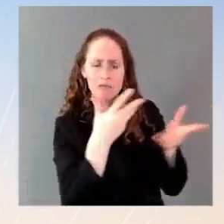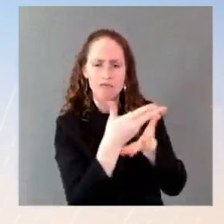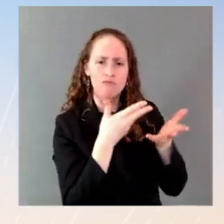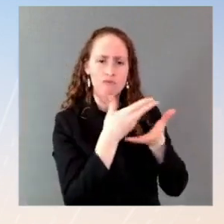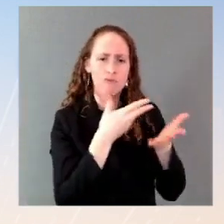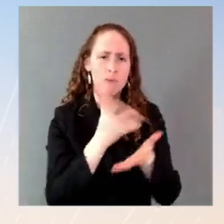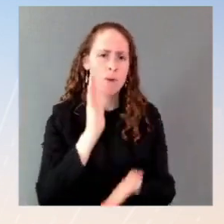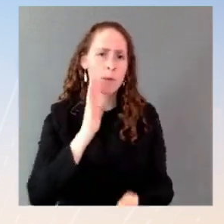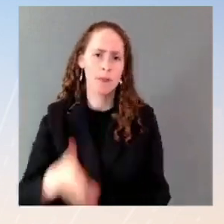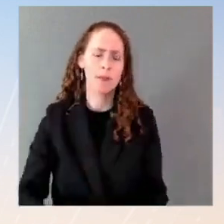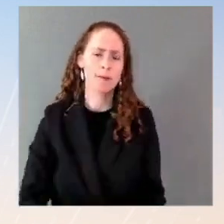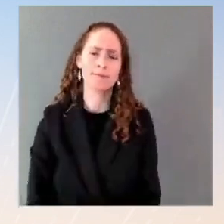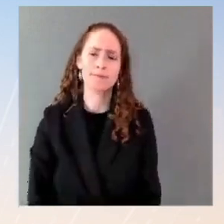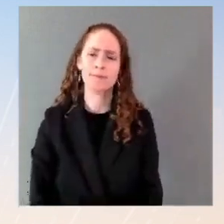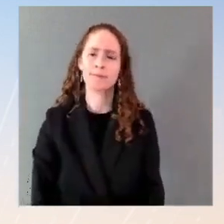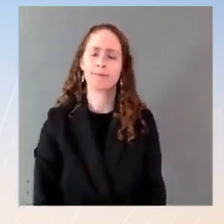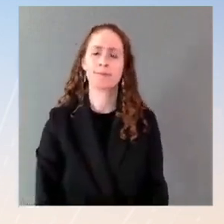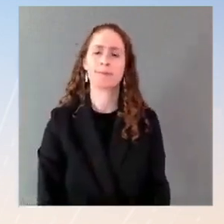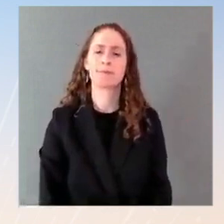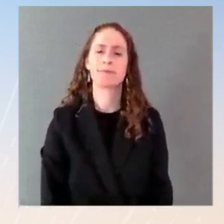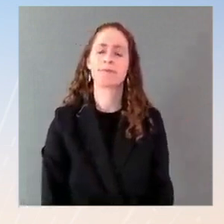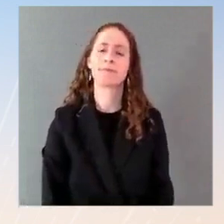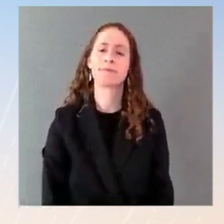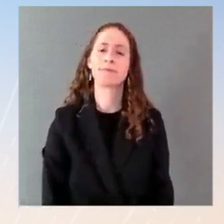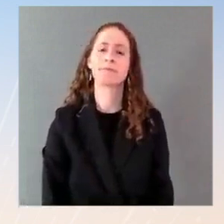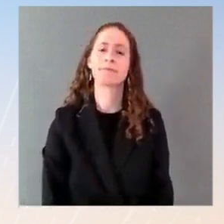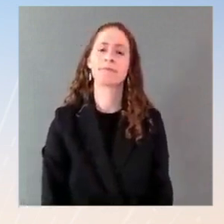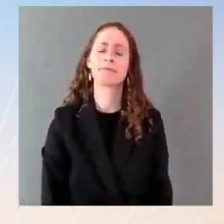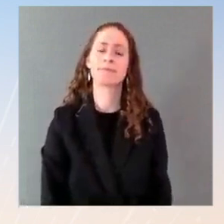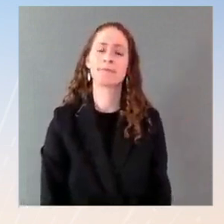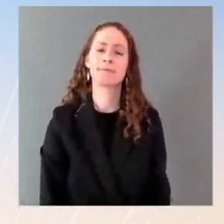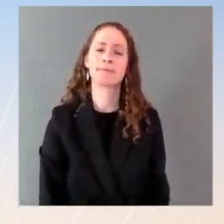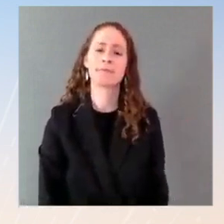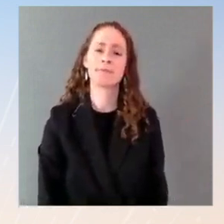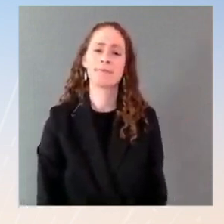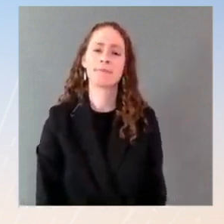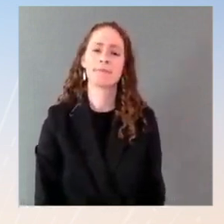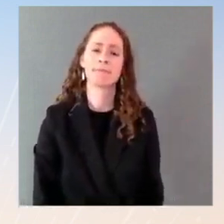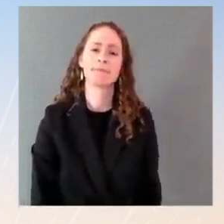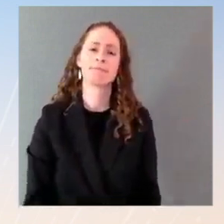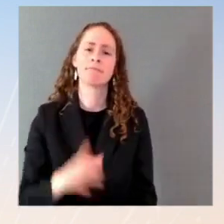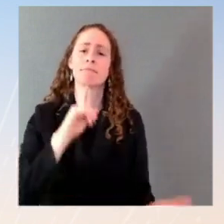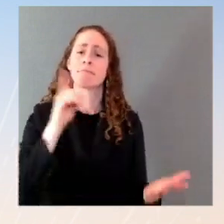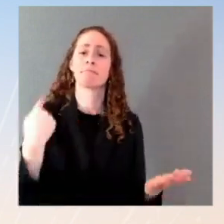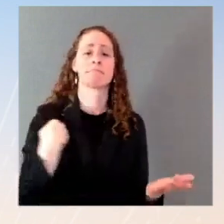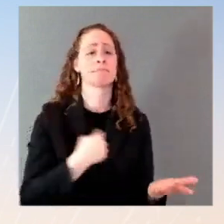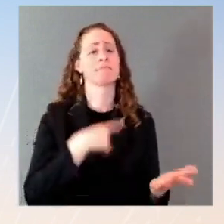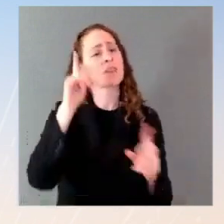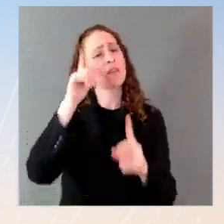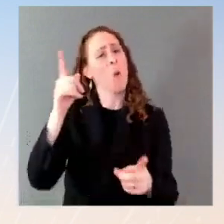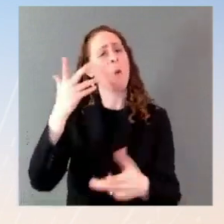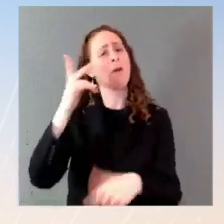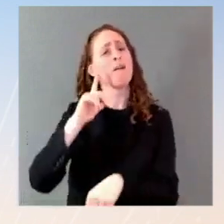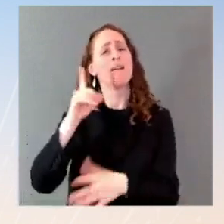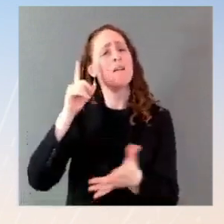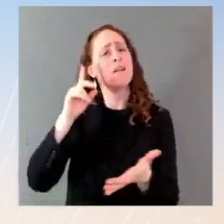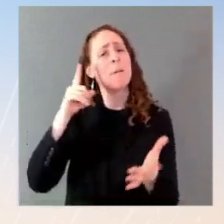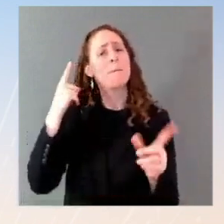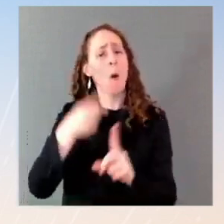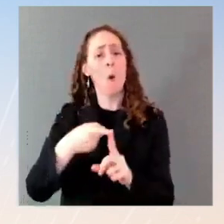with Russia going forward both involves and is closely coordinated with European allies and partners so that we are all on the same